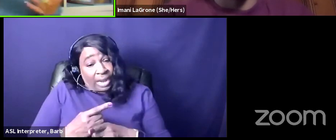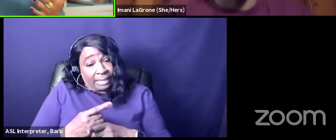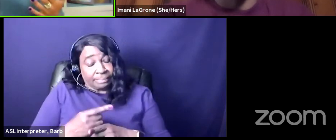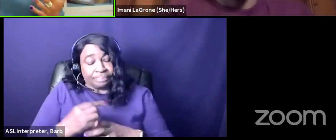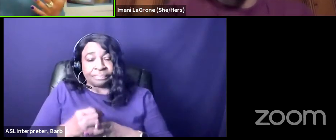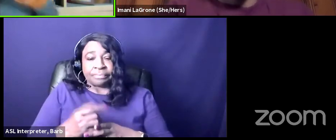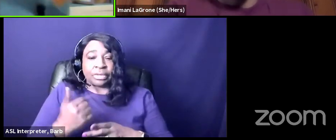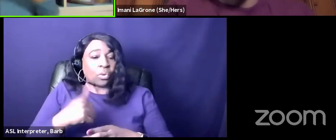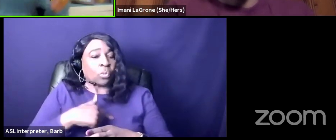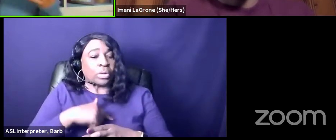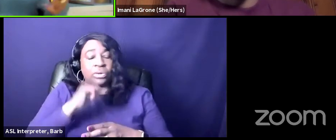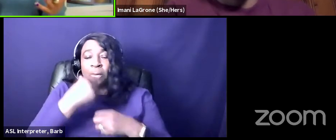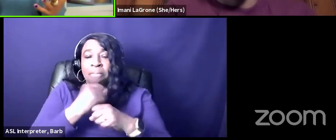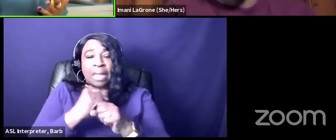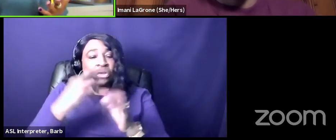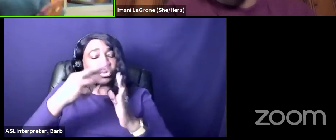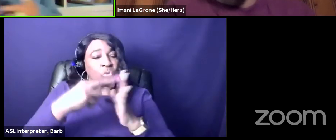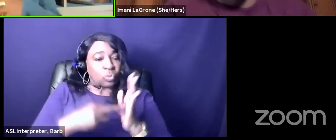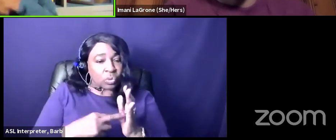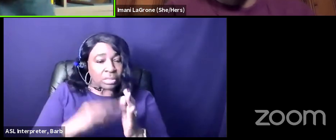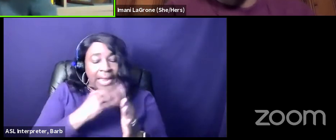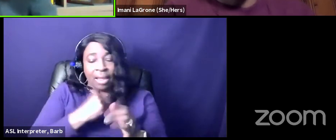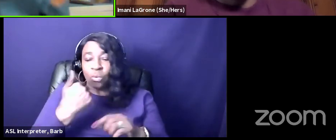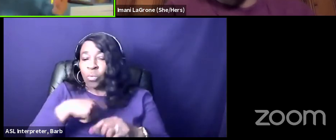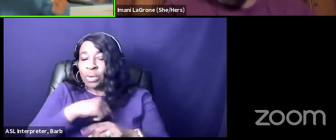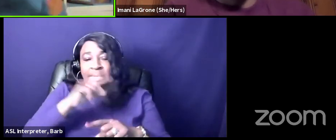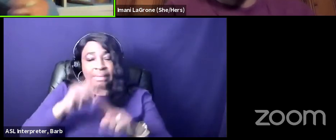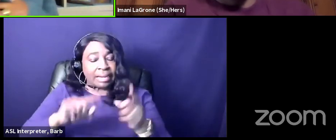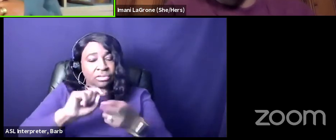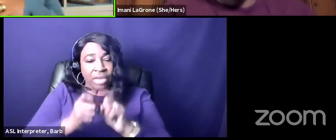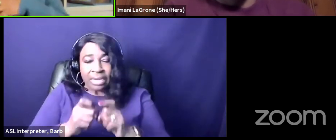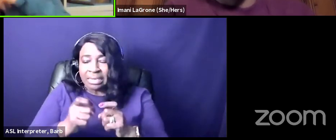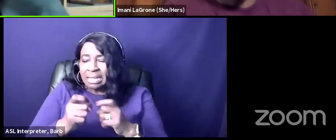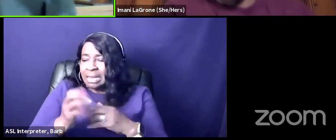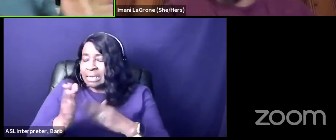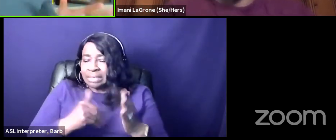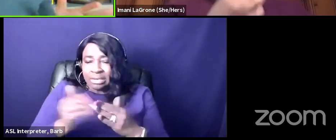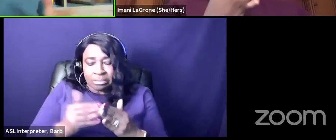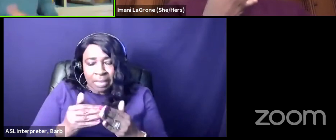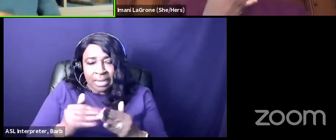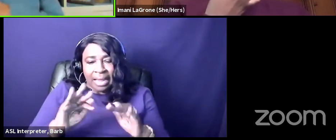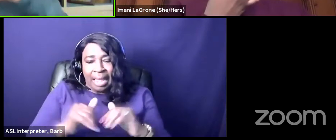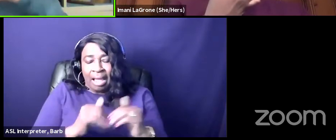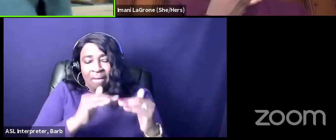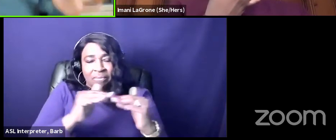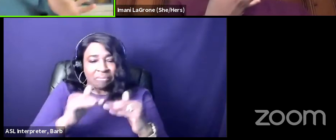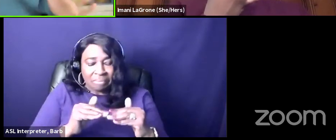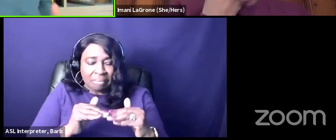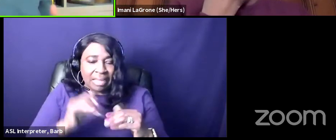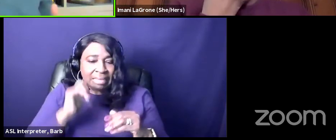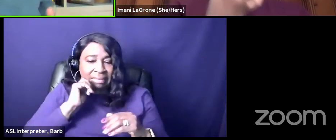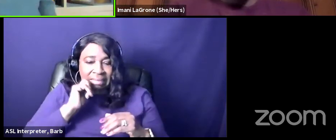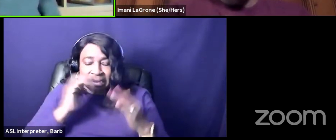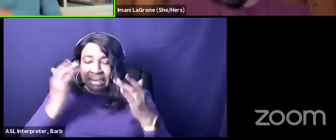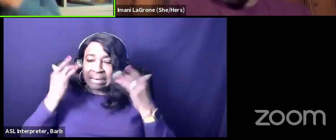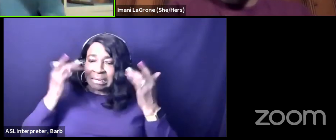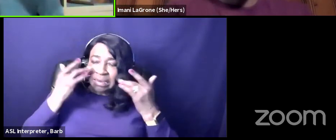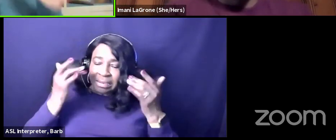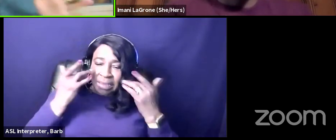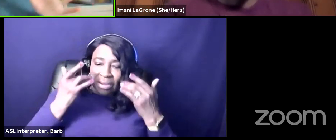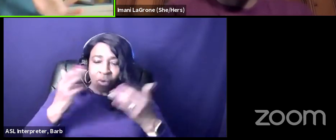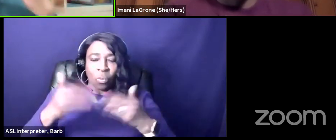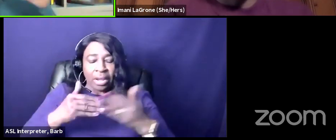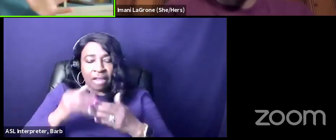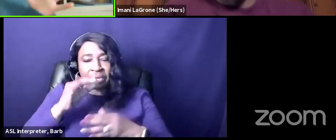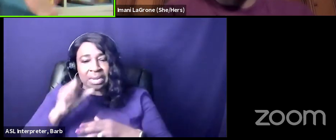we don't make the rules and we can't change it so it doesn't matter it doesn't matter how fair skinned or whatever it is or